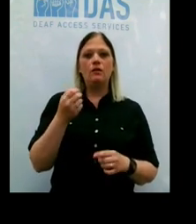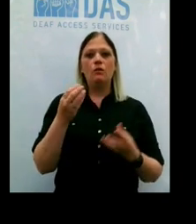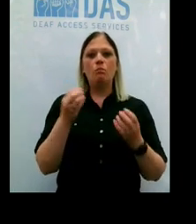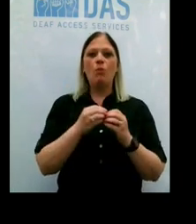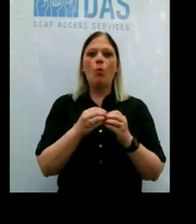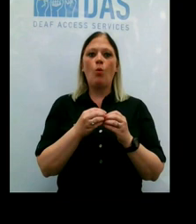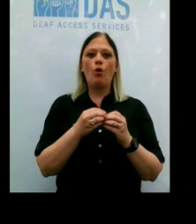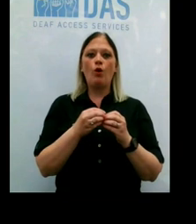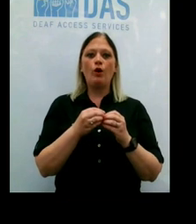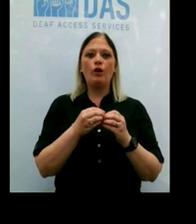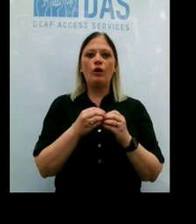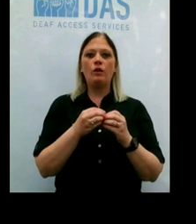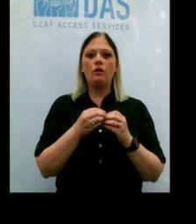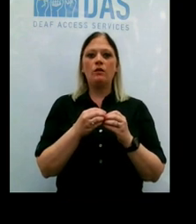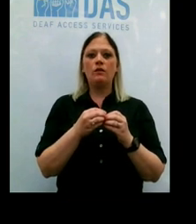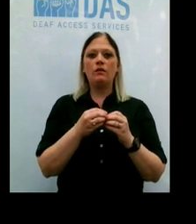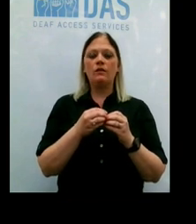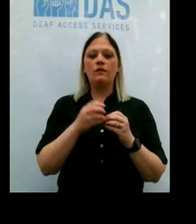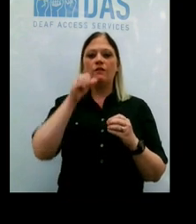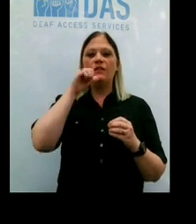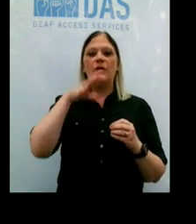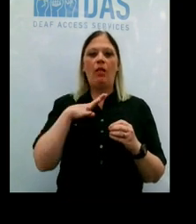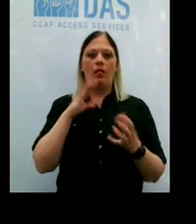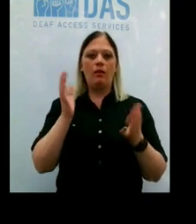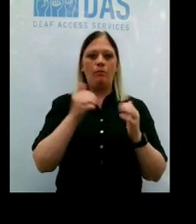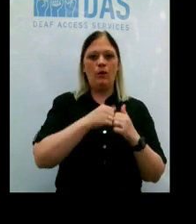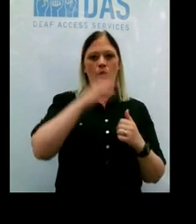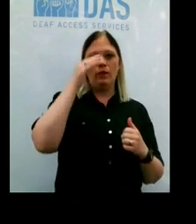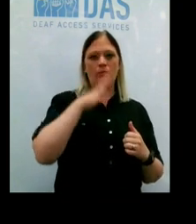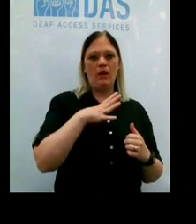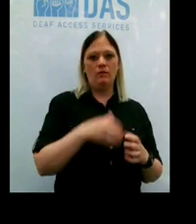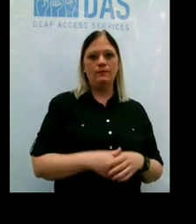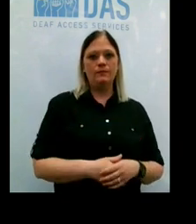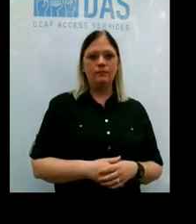number of females compared to males.